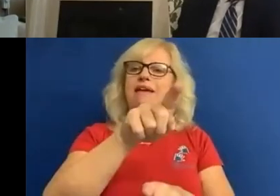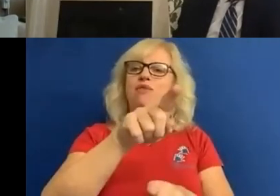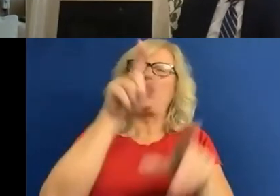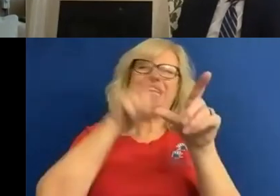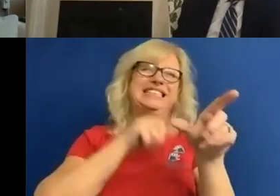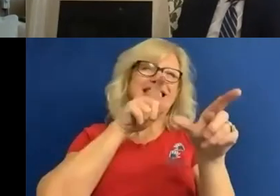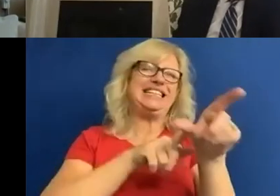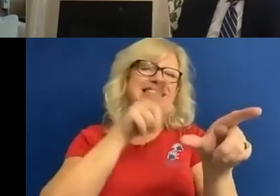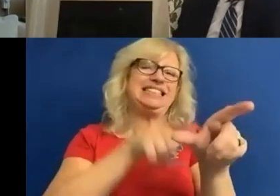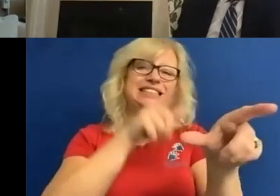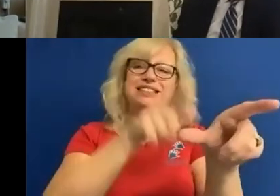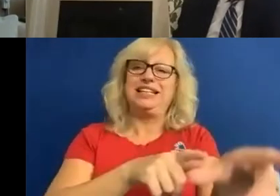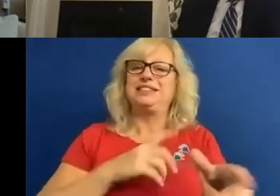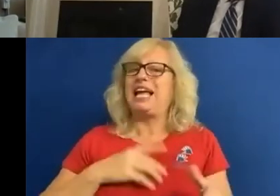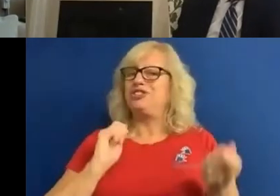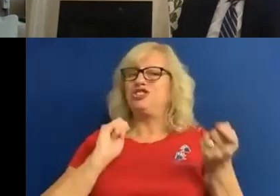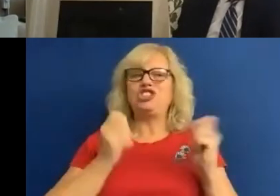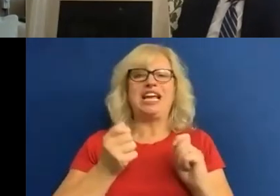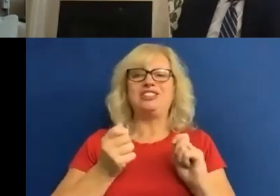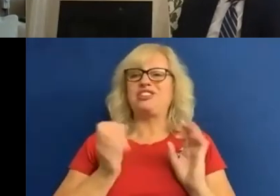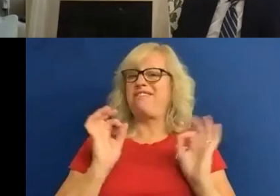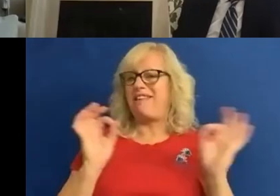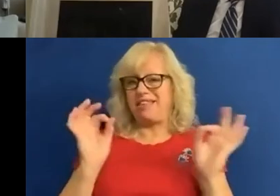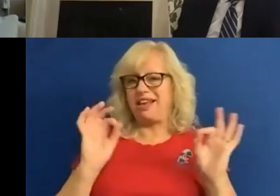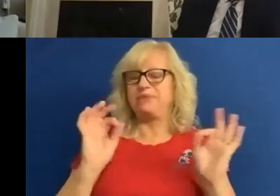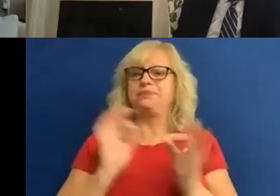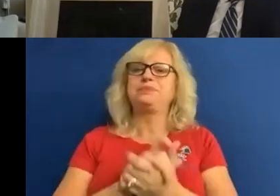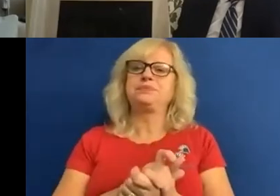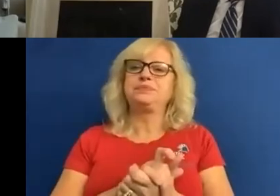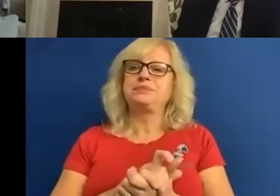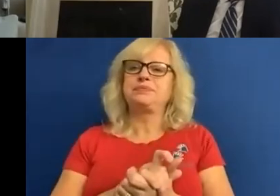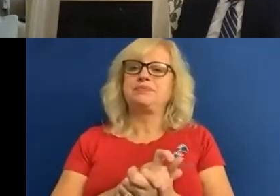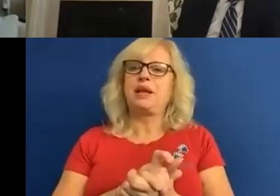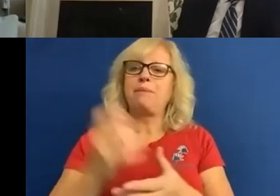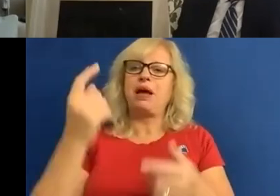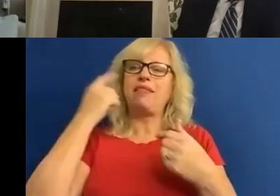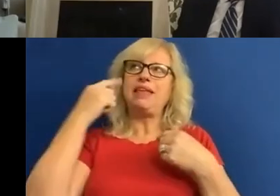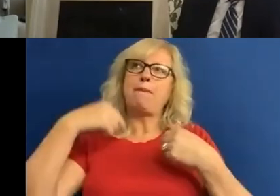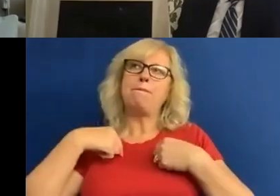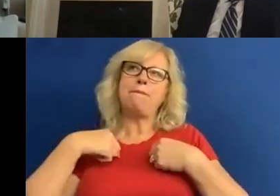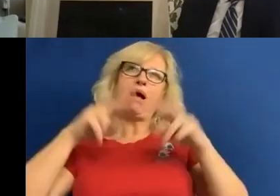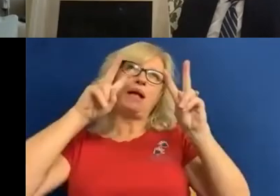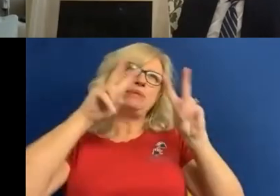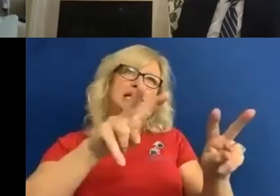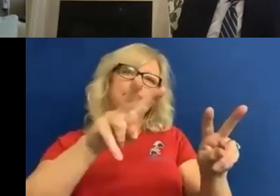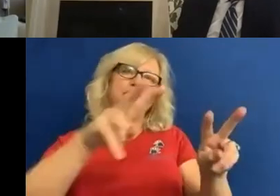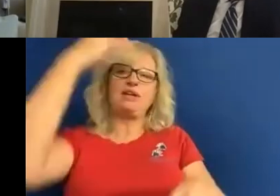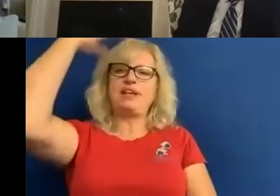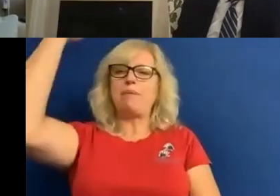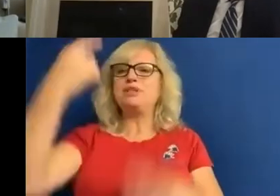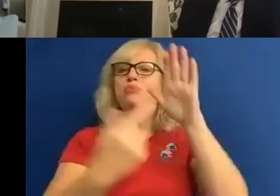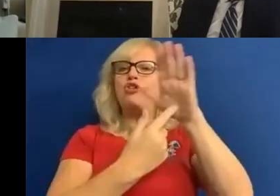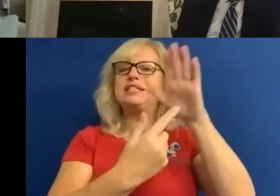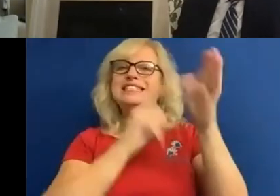with anything that government has been doing. And I think it's because my perception of the government's priorities is that disability